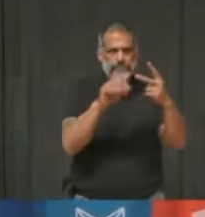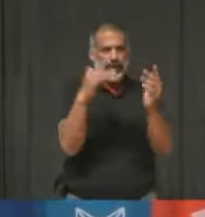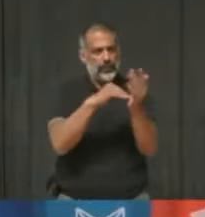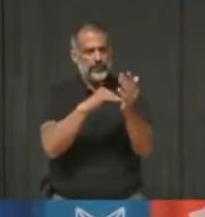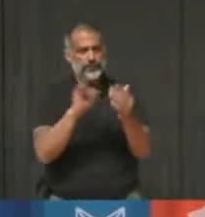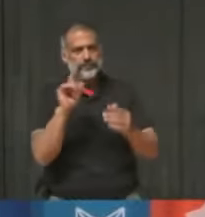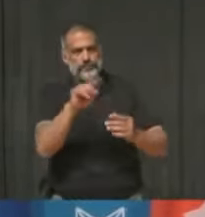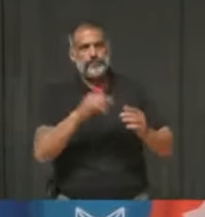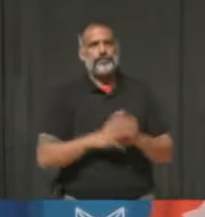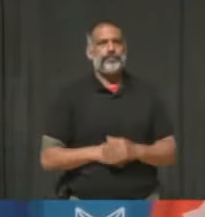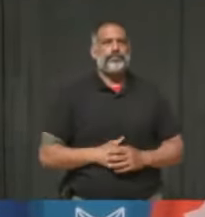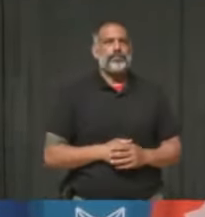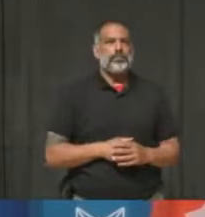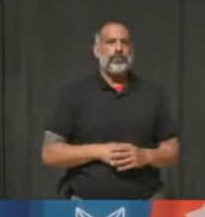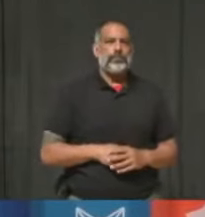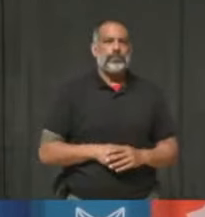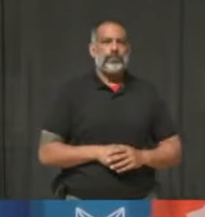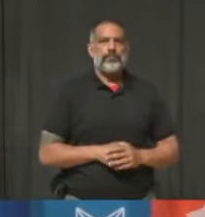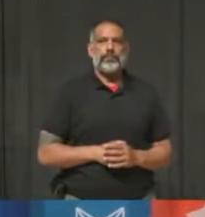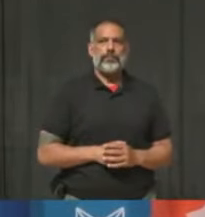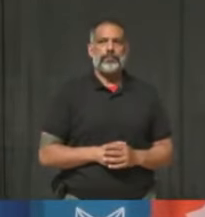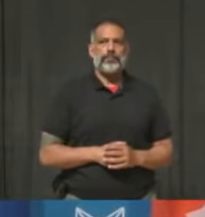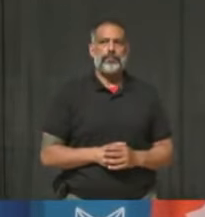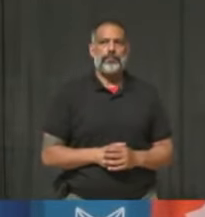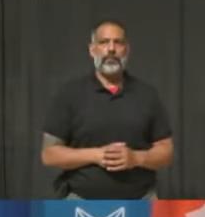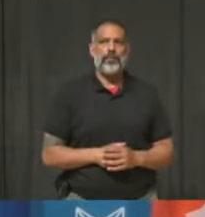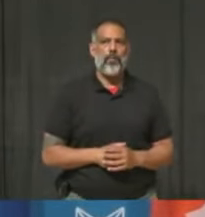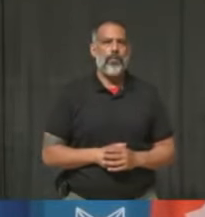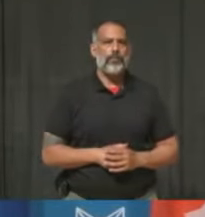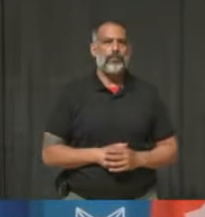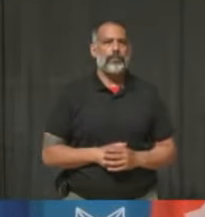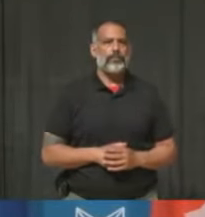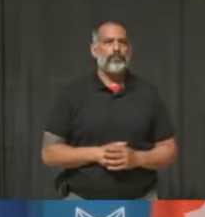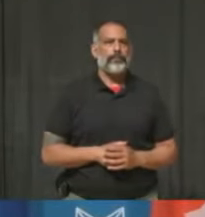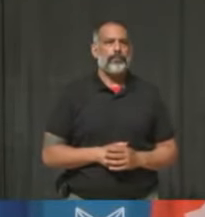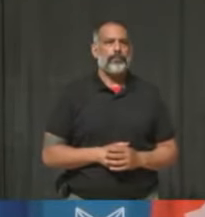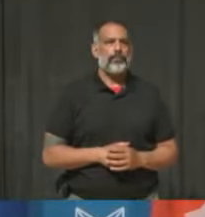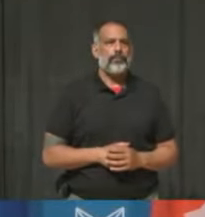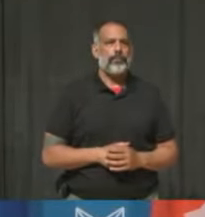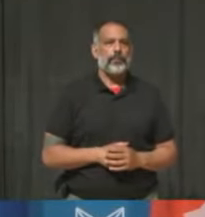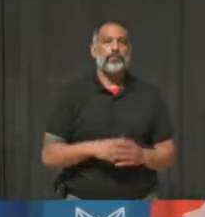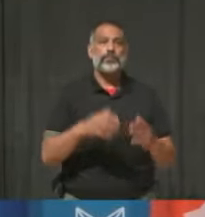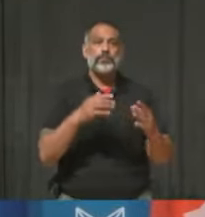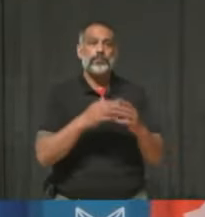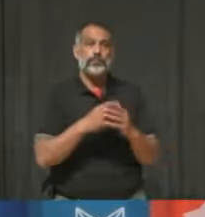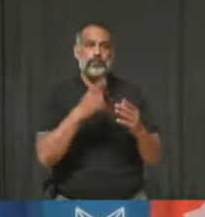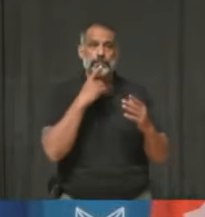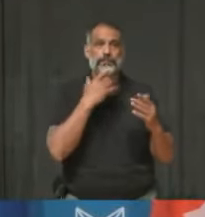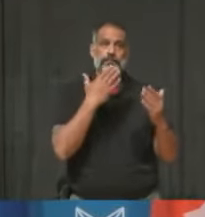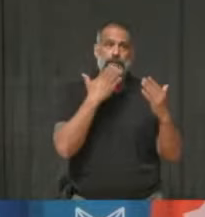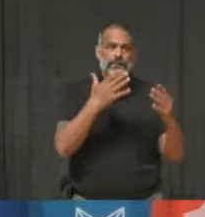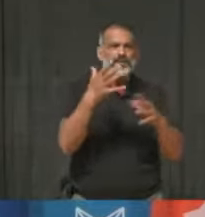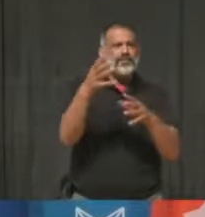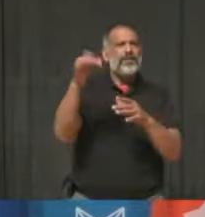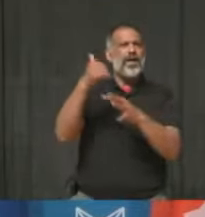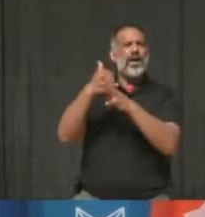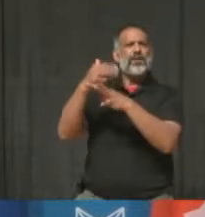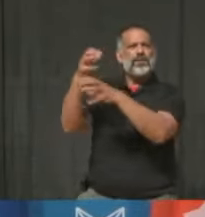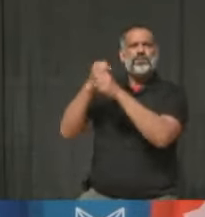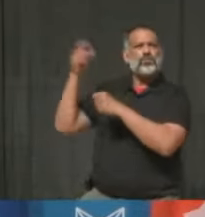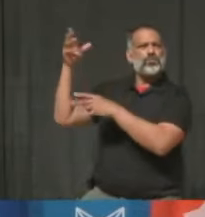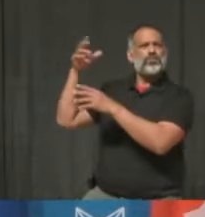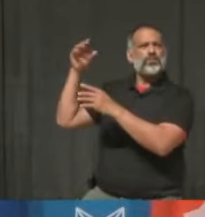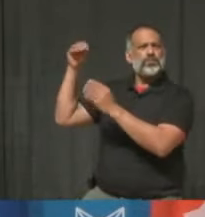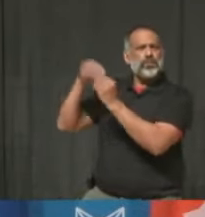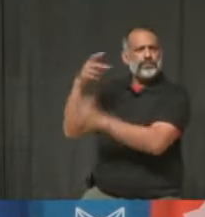Sure, go ahead, Khaled. Thank you. For the after dark, how did you manage to allocate additional resources? Did you hire extra